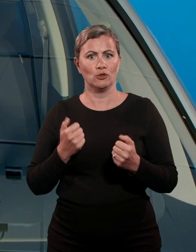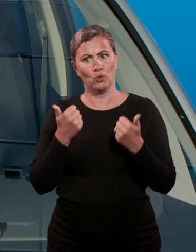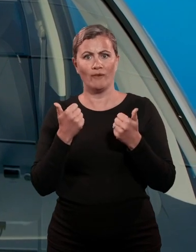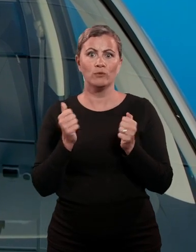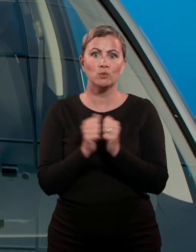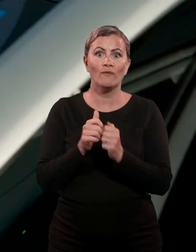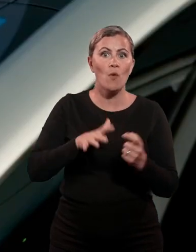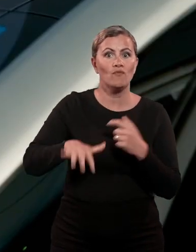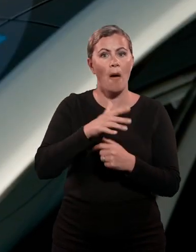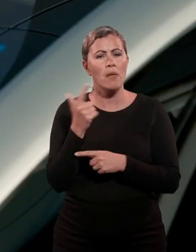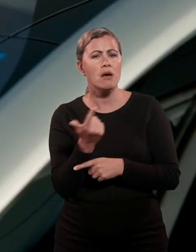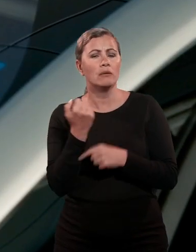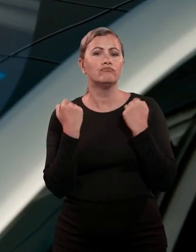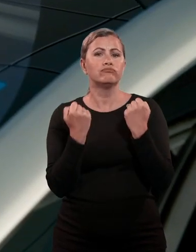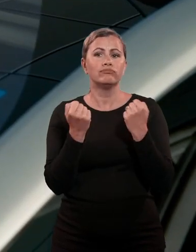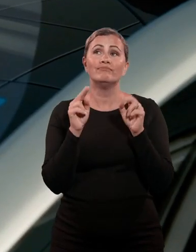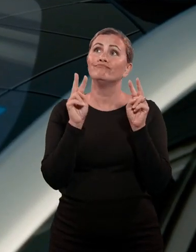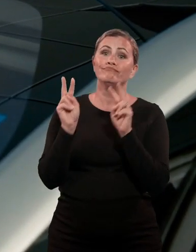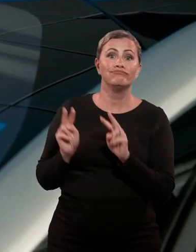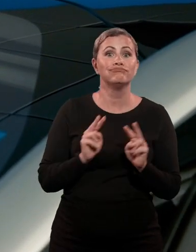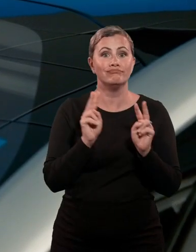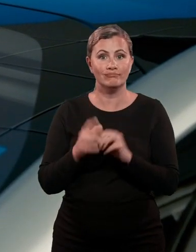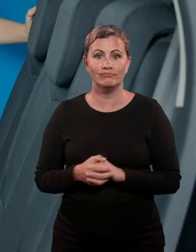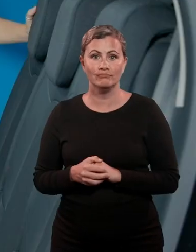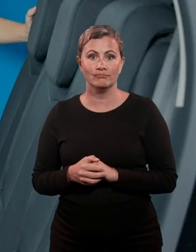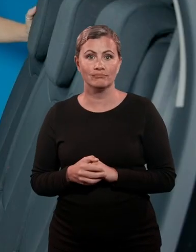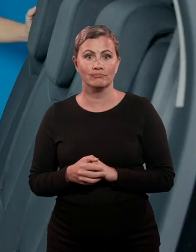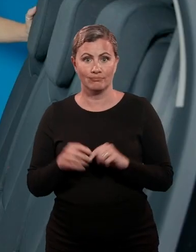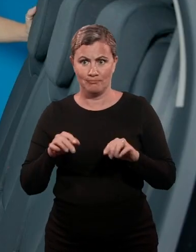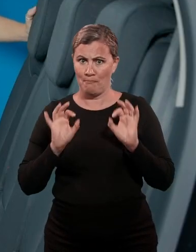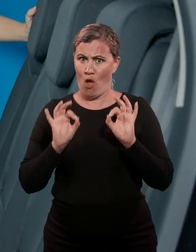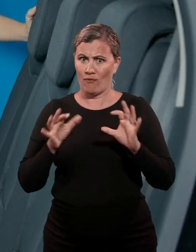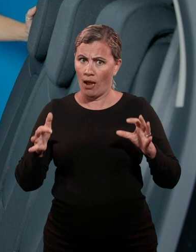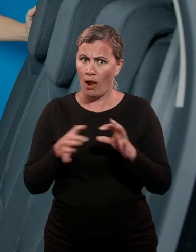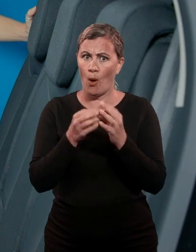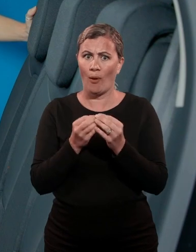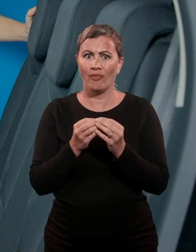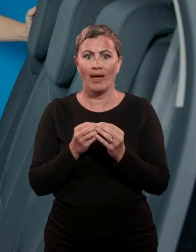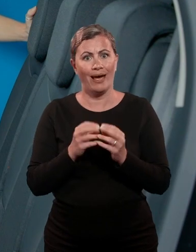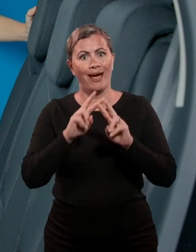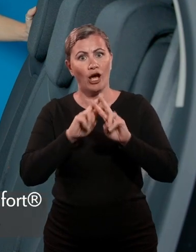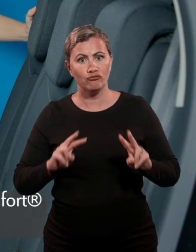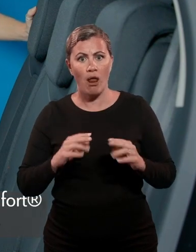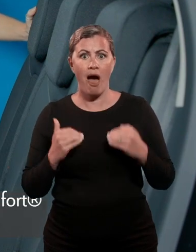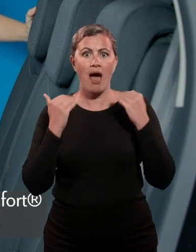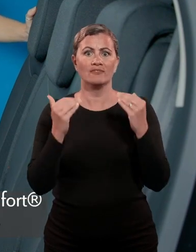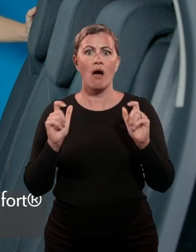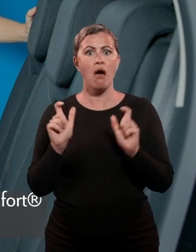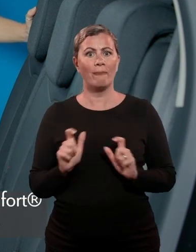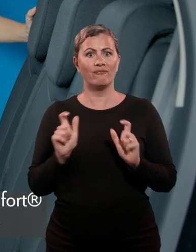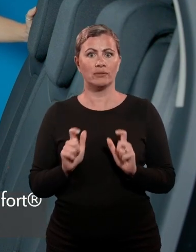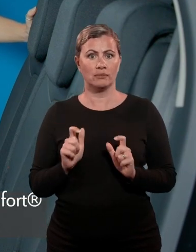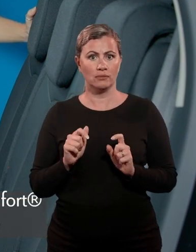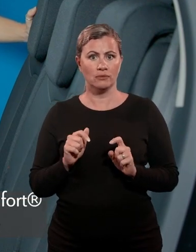gives a wonderfully soothing feeling of light and space which really comes into its own when setting off with a family on long journeys. This is